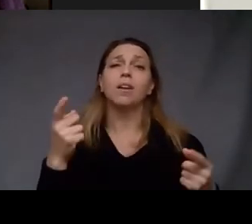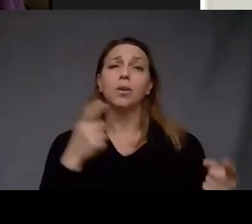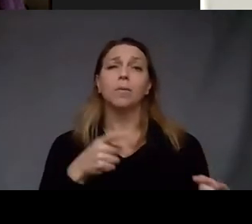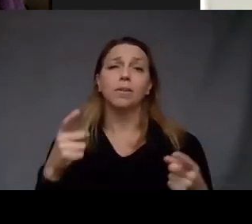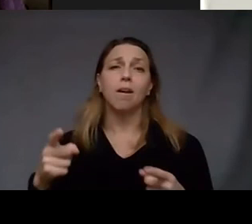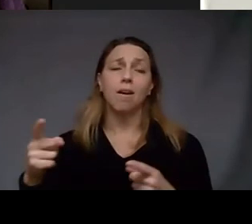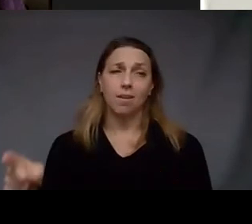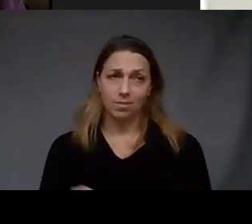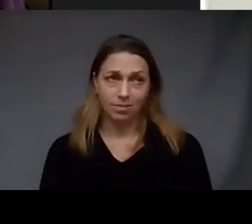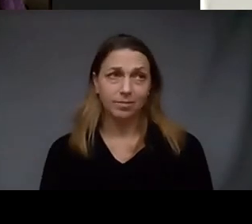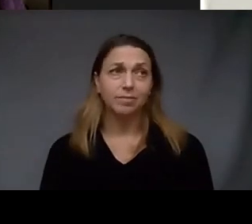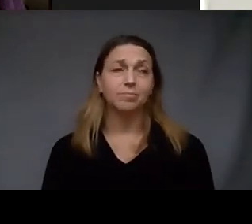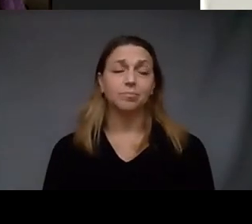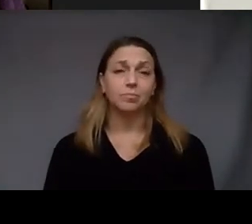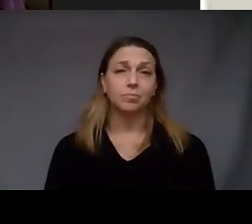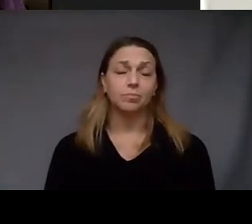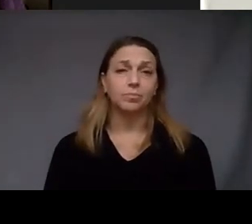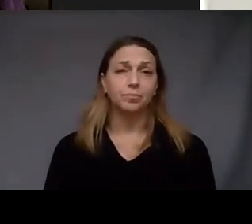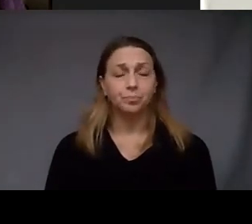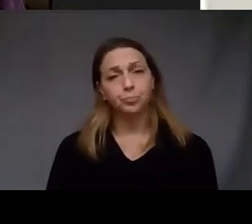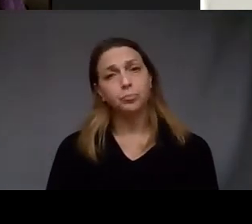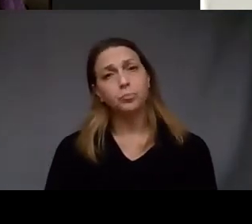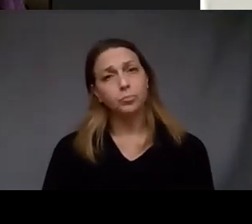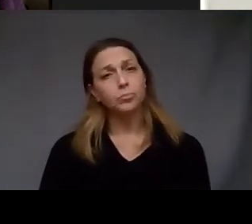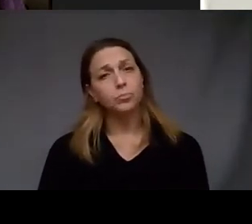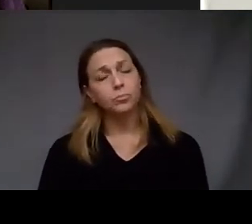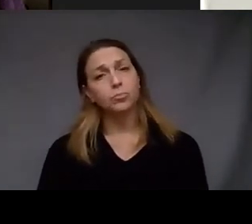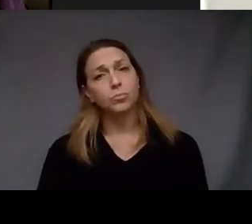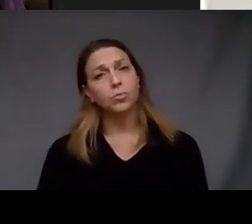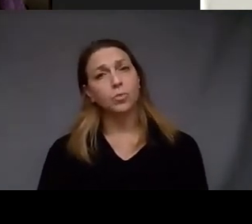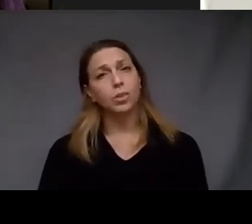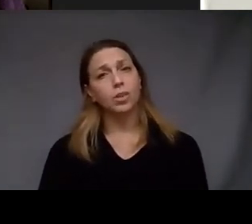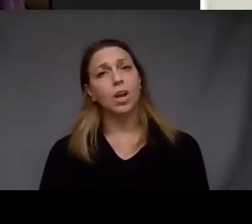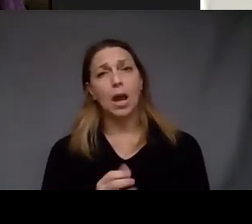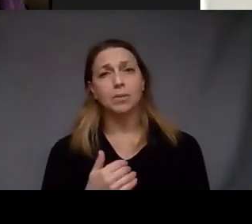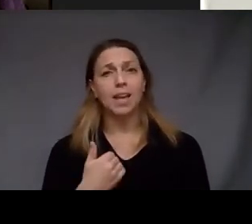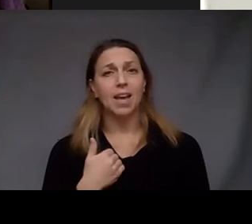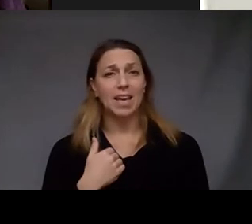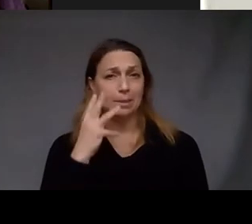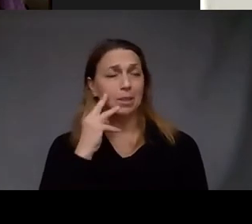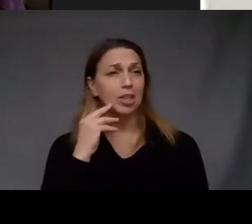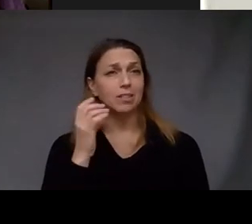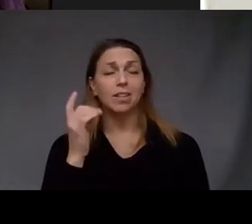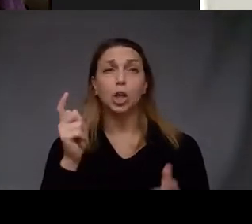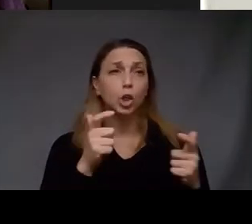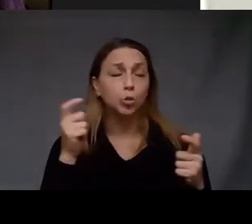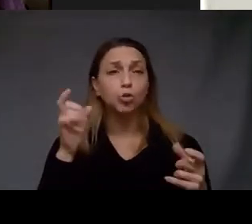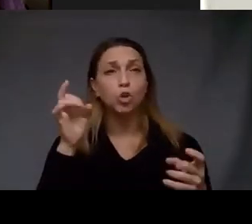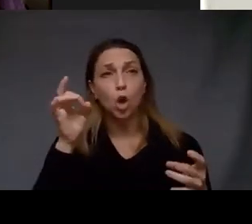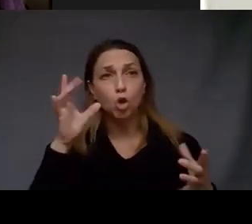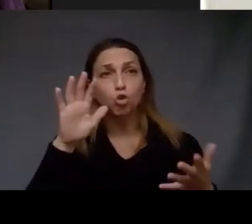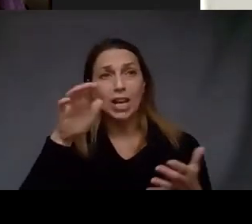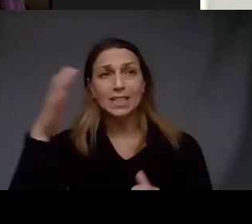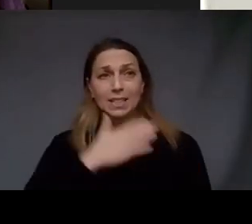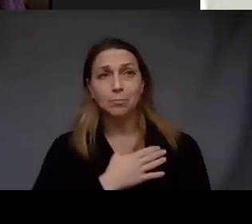I mean it was a huge crisis I was having a huge crisis in my life and I was